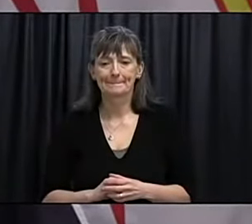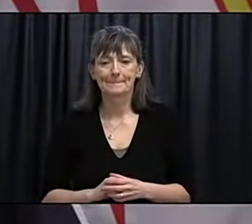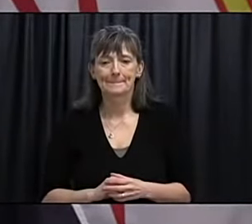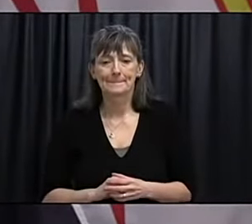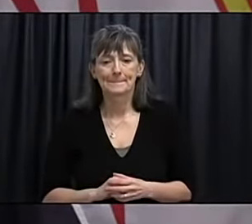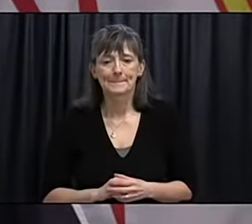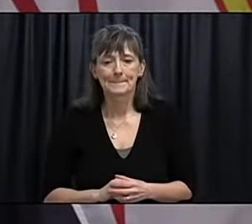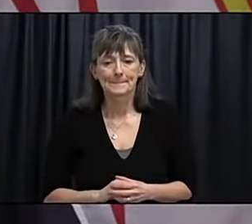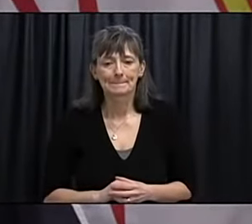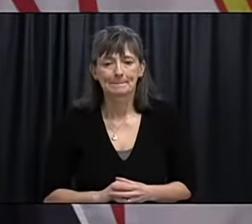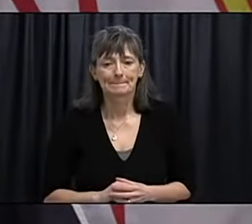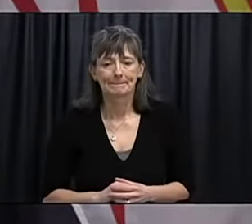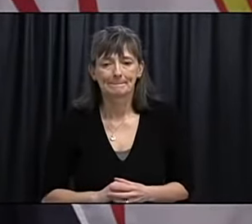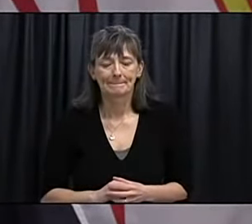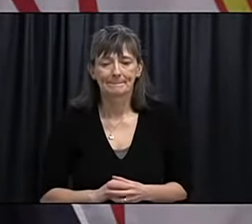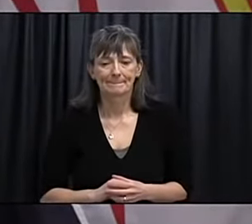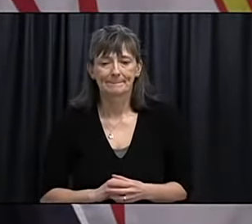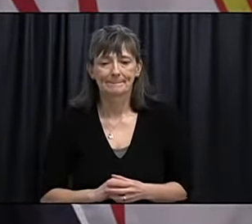the for the vaccine.